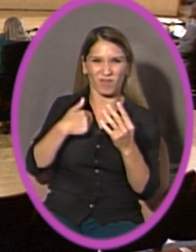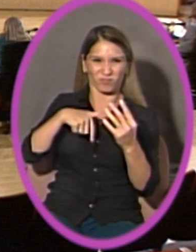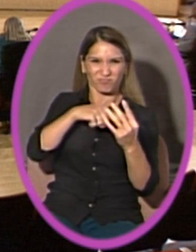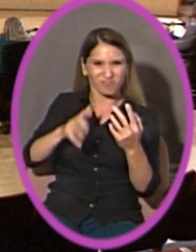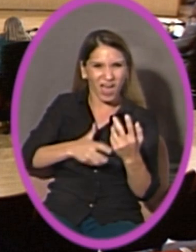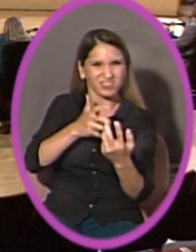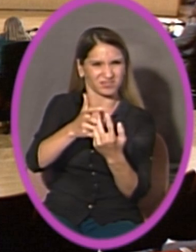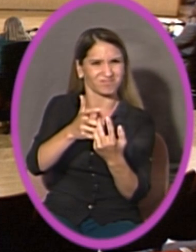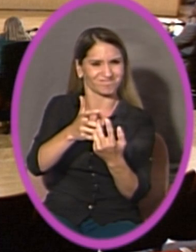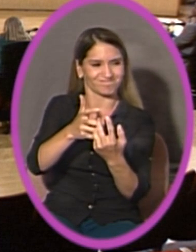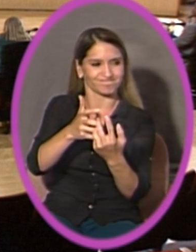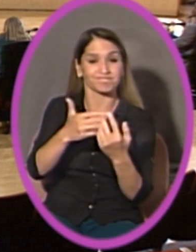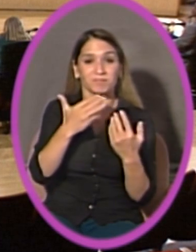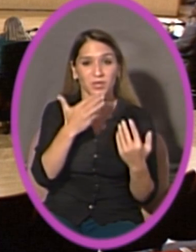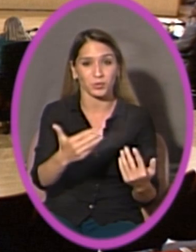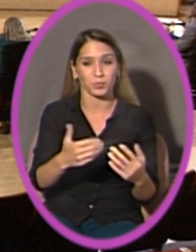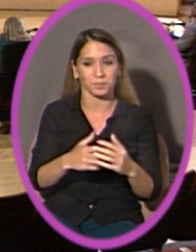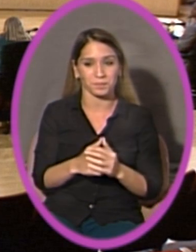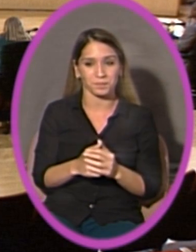Thank you, Dr. Vellman.